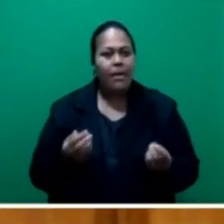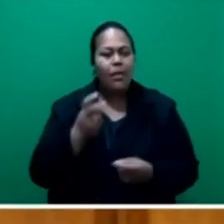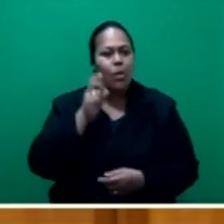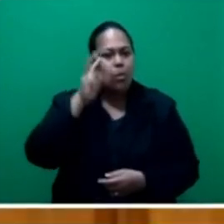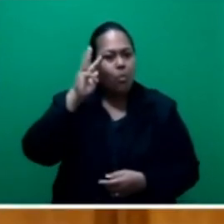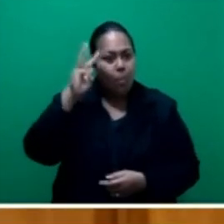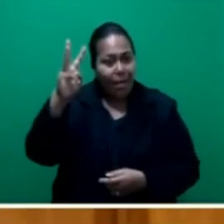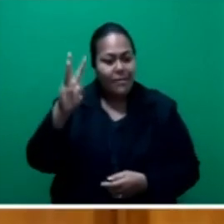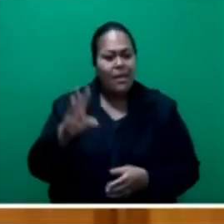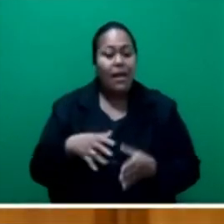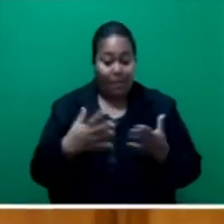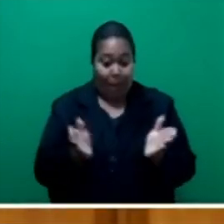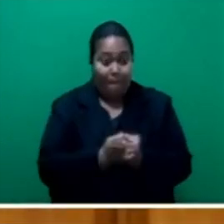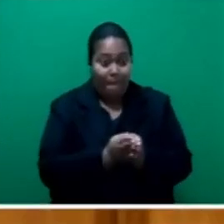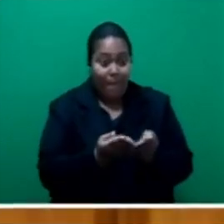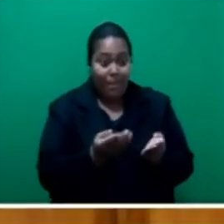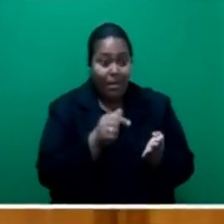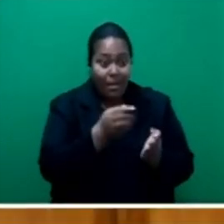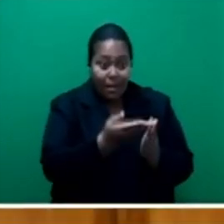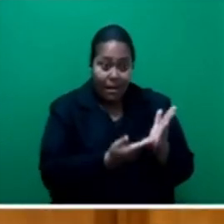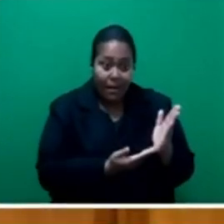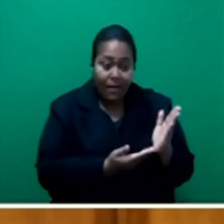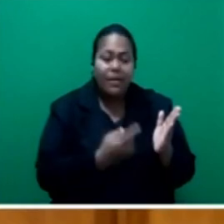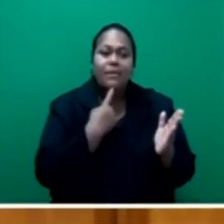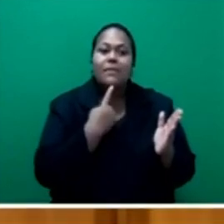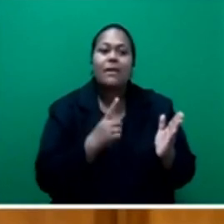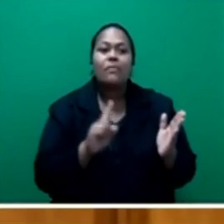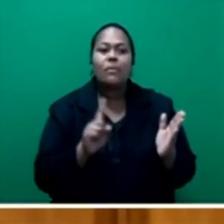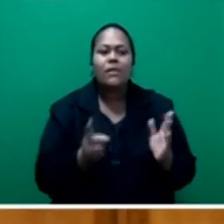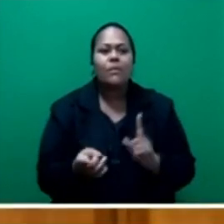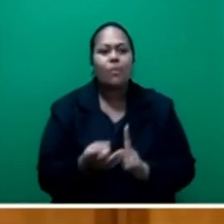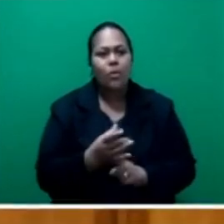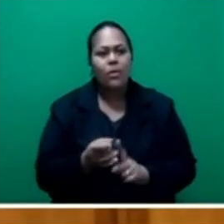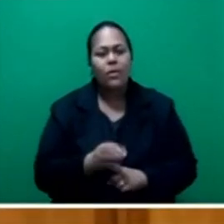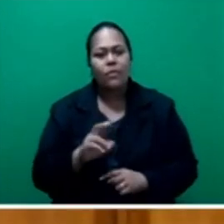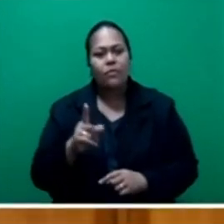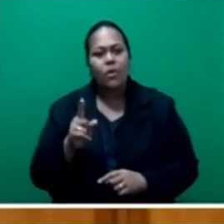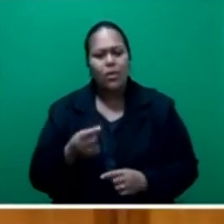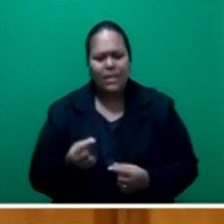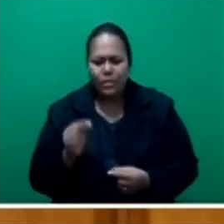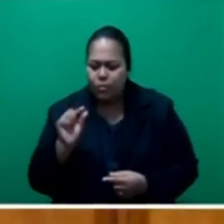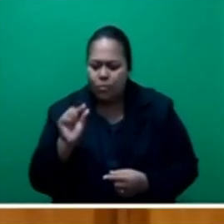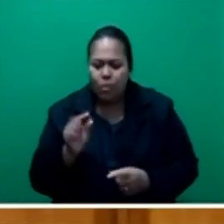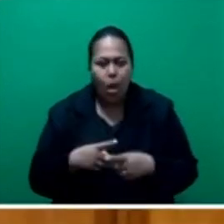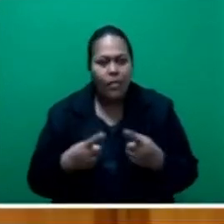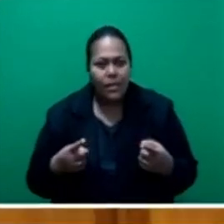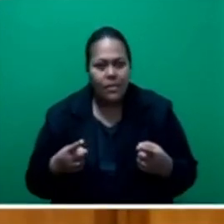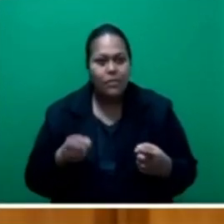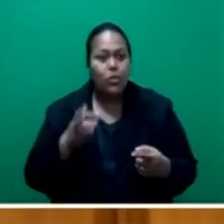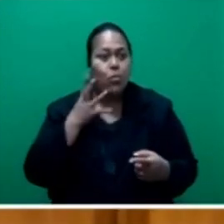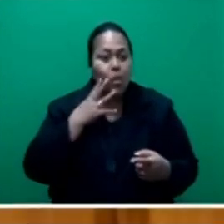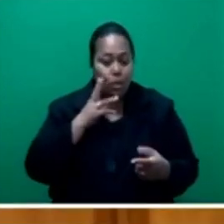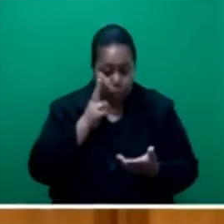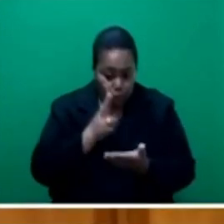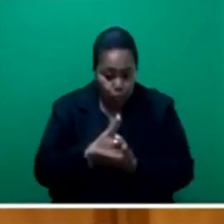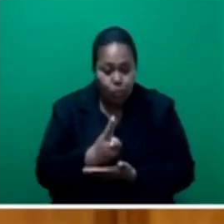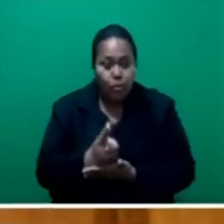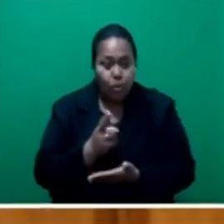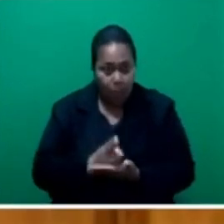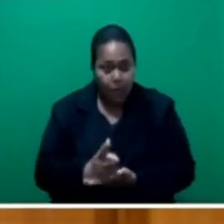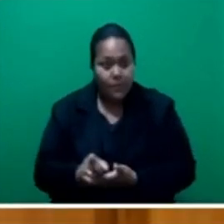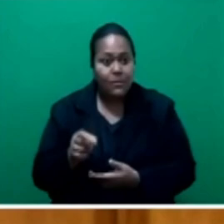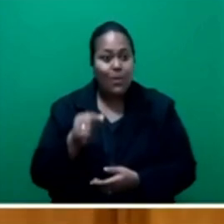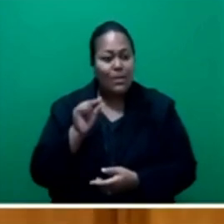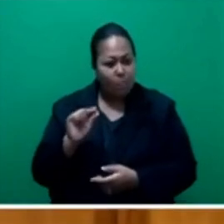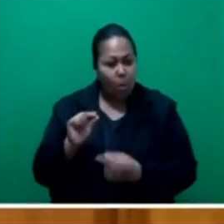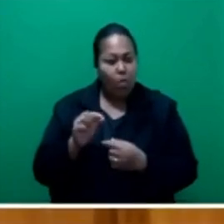wise words in the Bible, where we are told the importance of the little things by the suggestion that